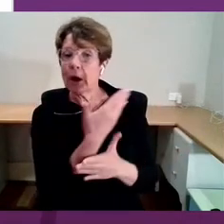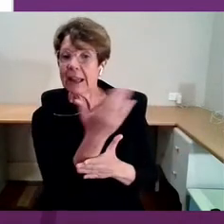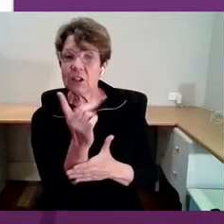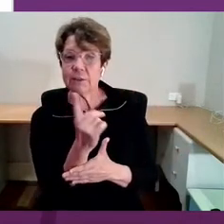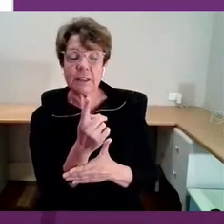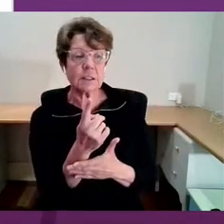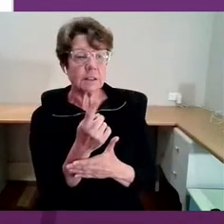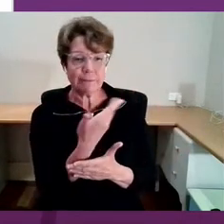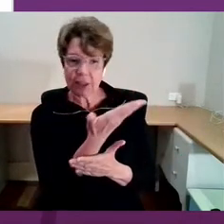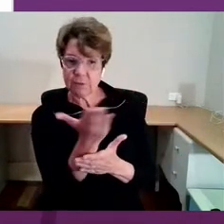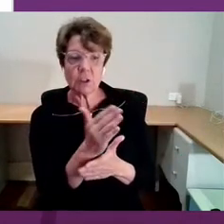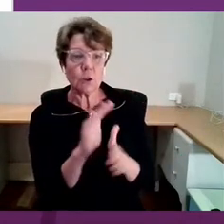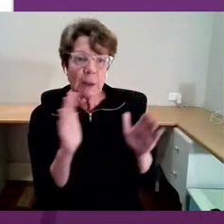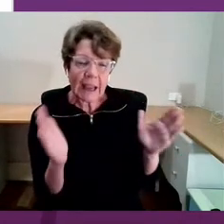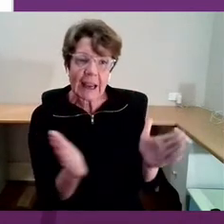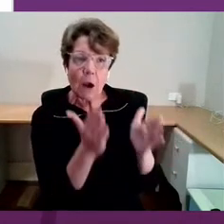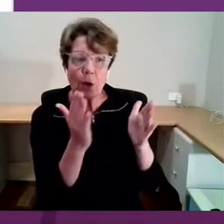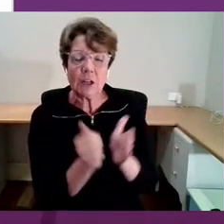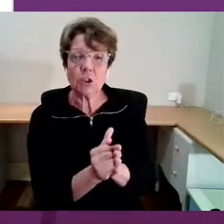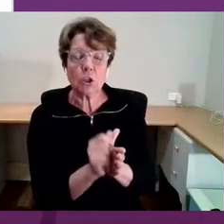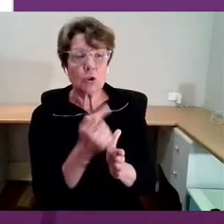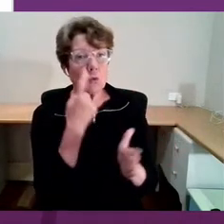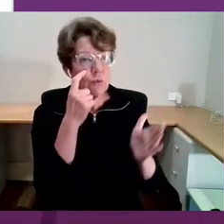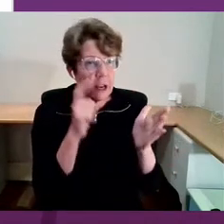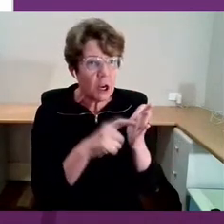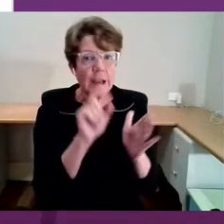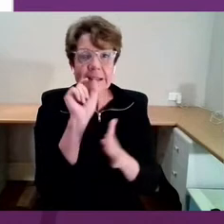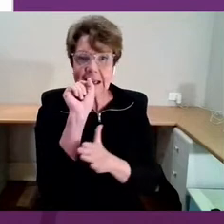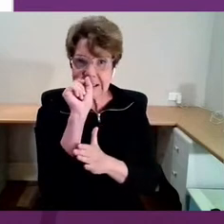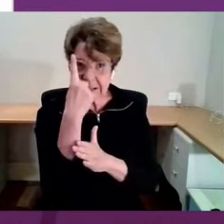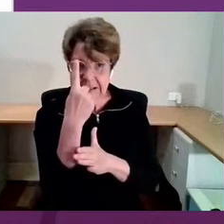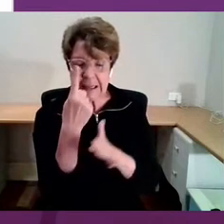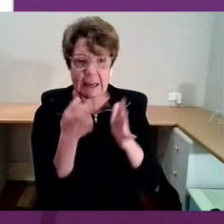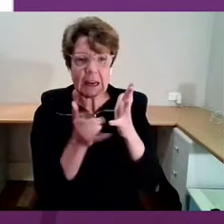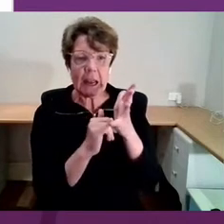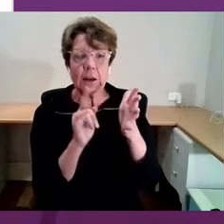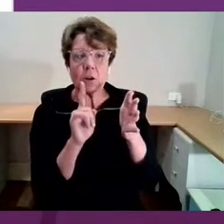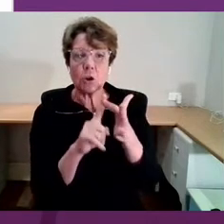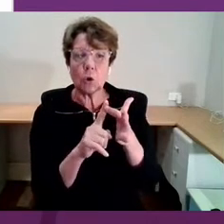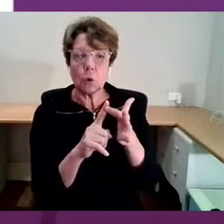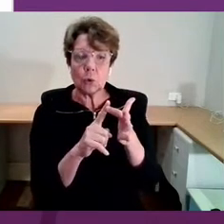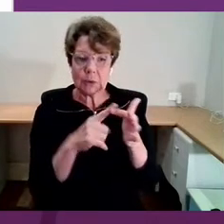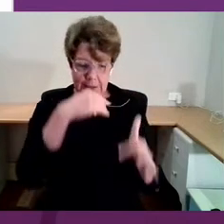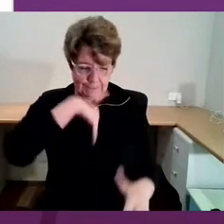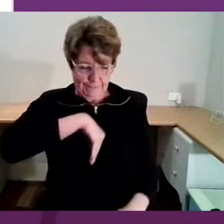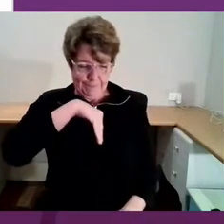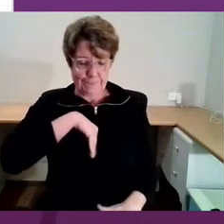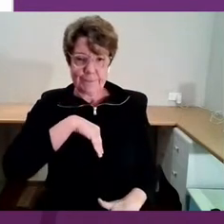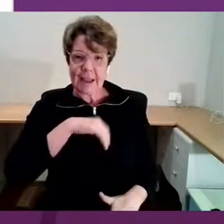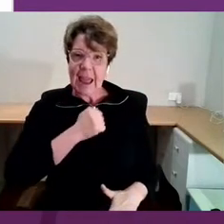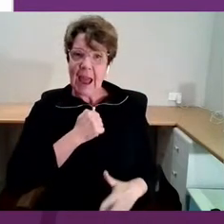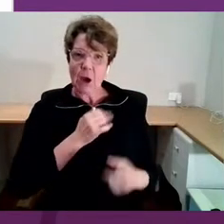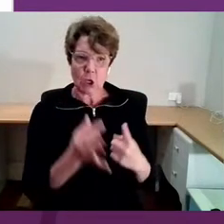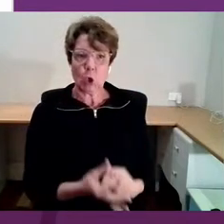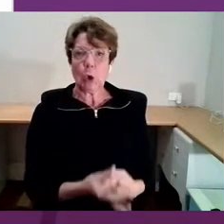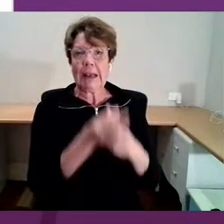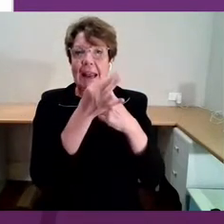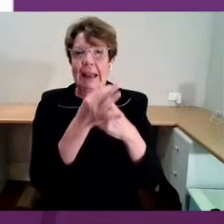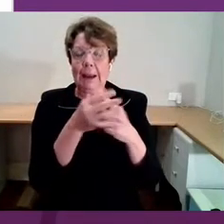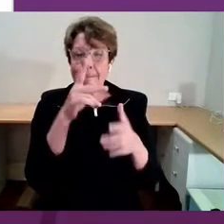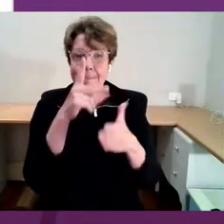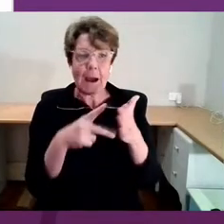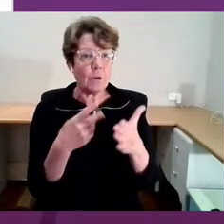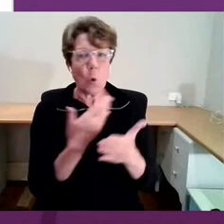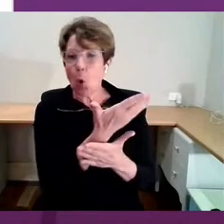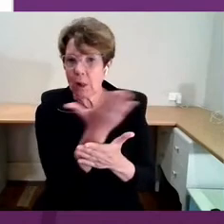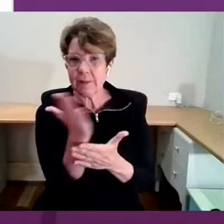to recognise, understand, and then use that part of us which is unique. We all have a unique place that we can live on this